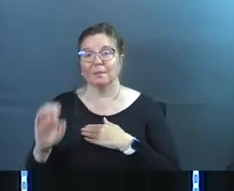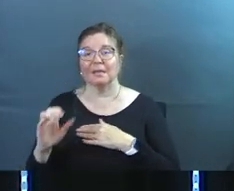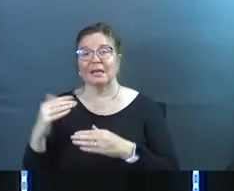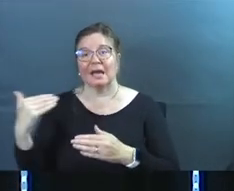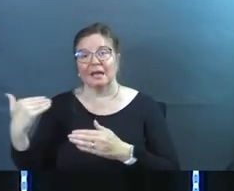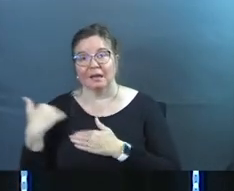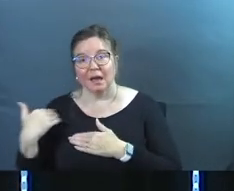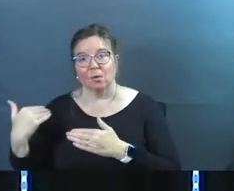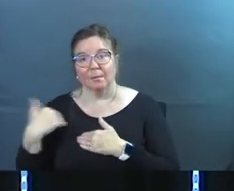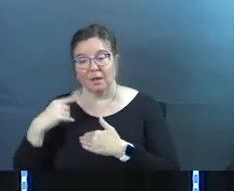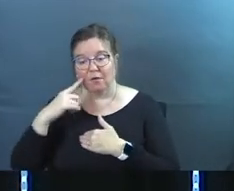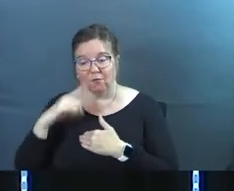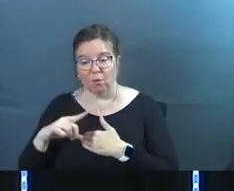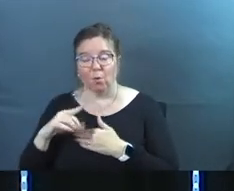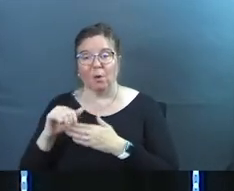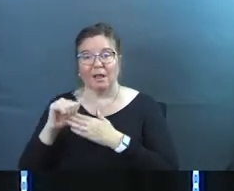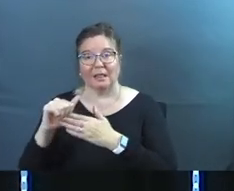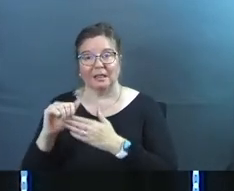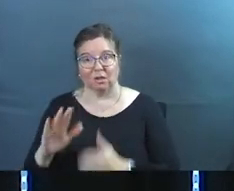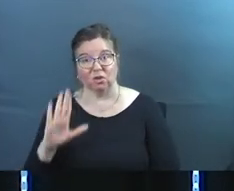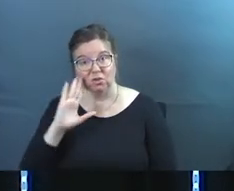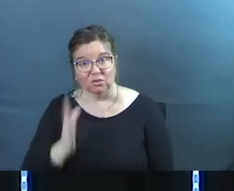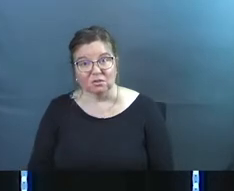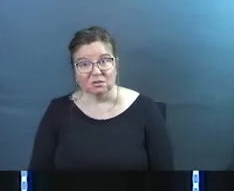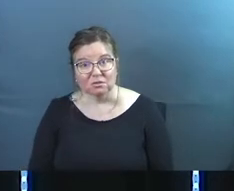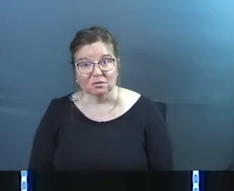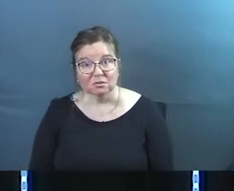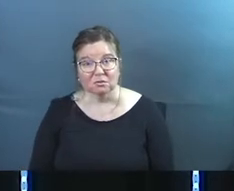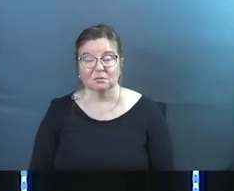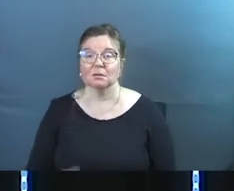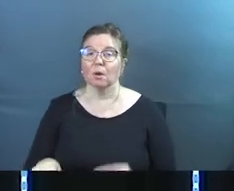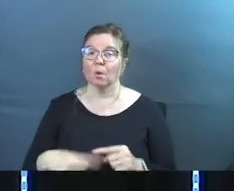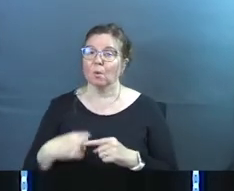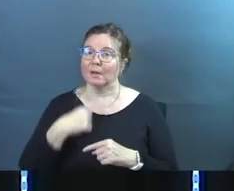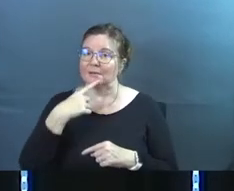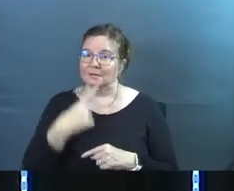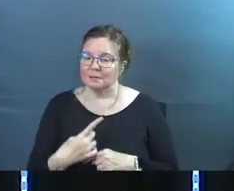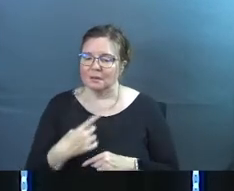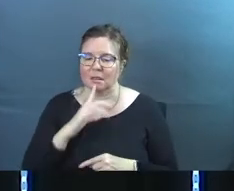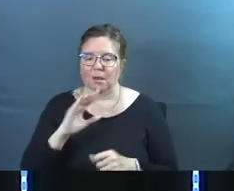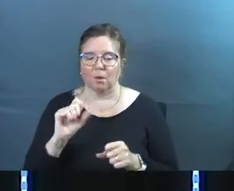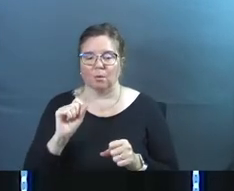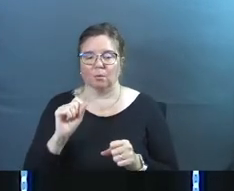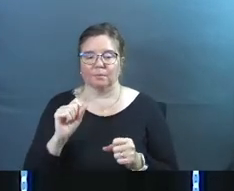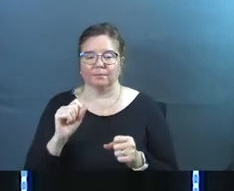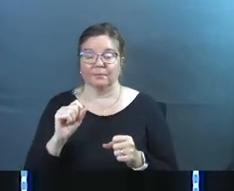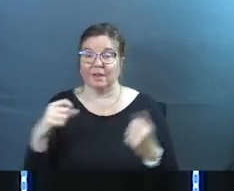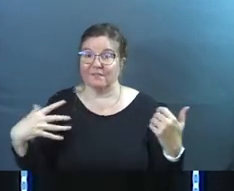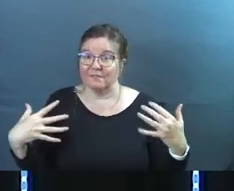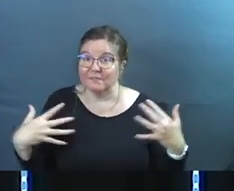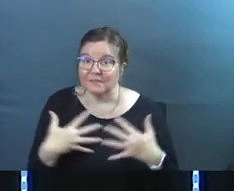be accountability for leaders and when it says there that there will be